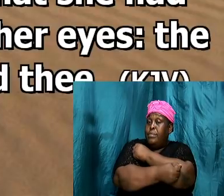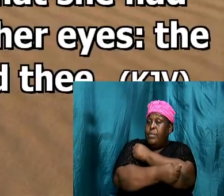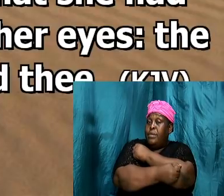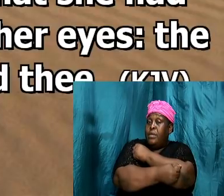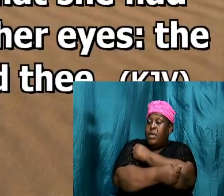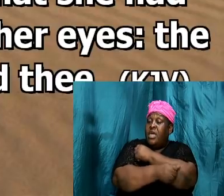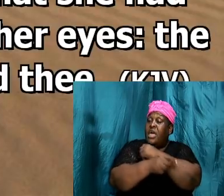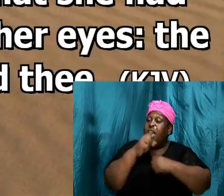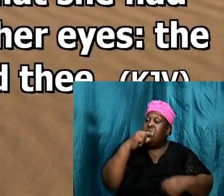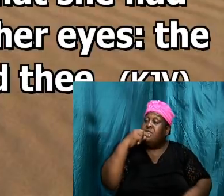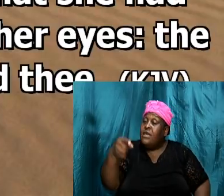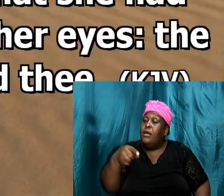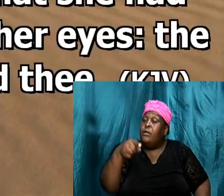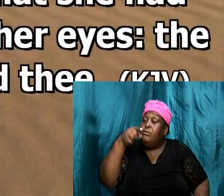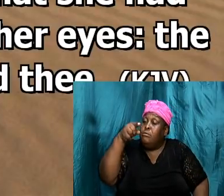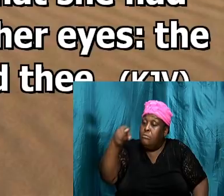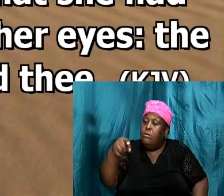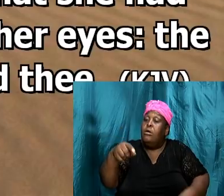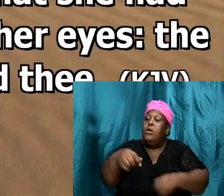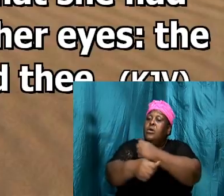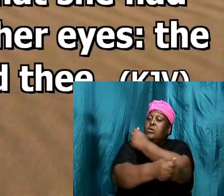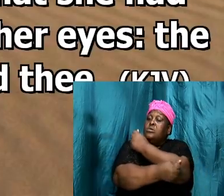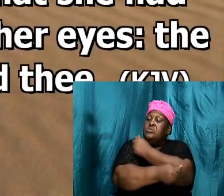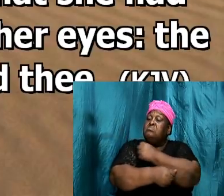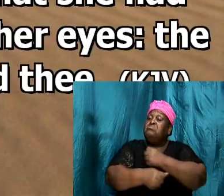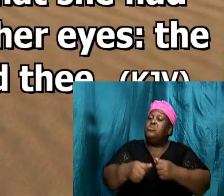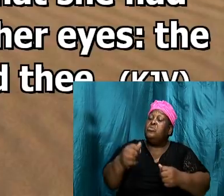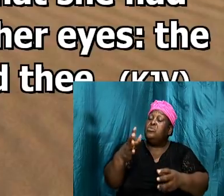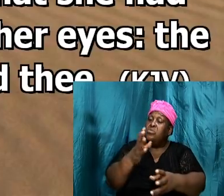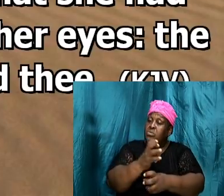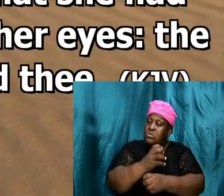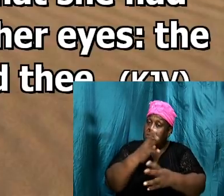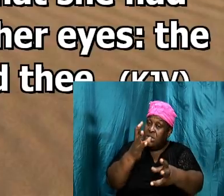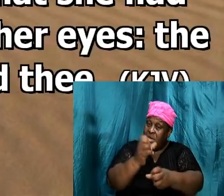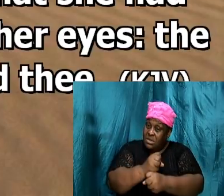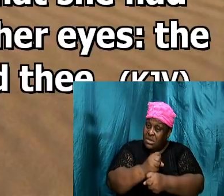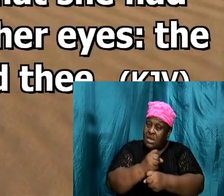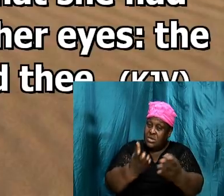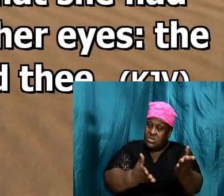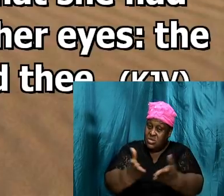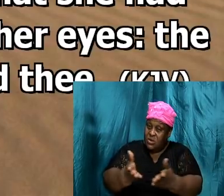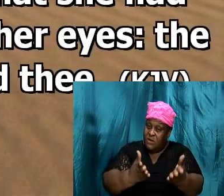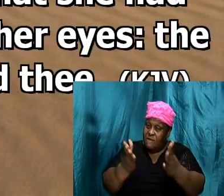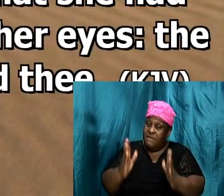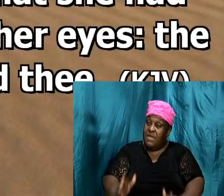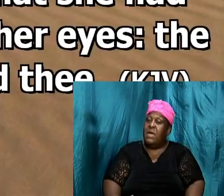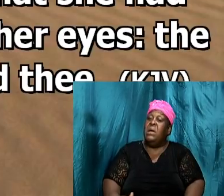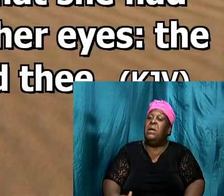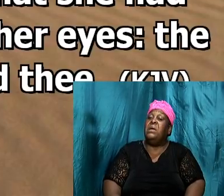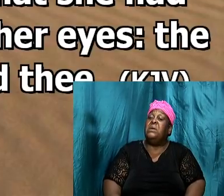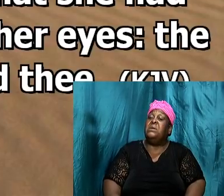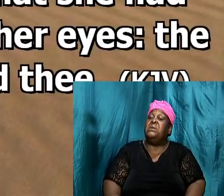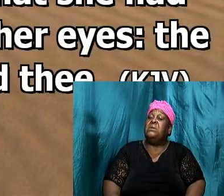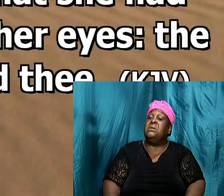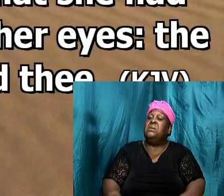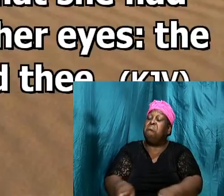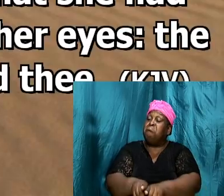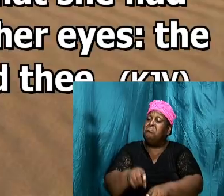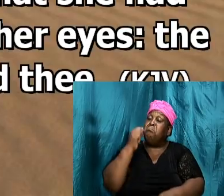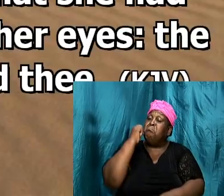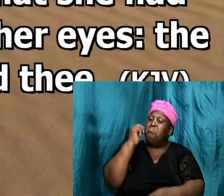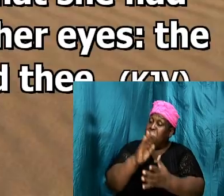persuaded to take her handmaid as his wife